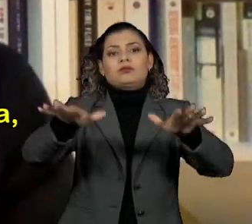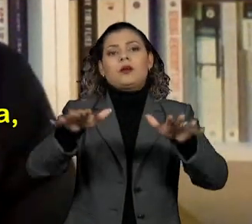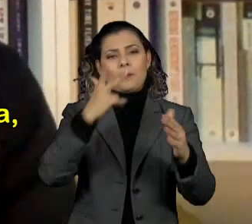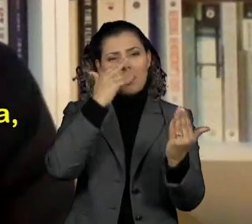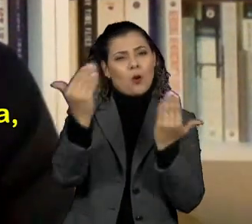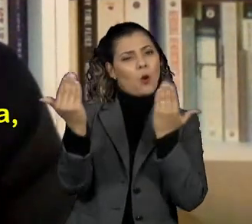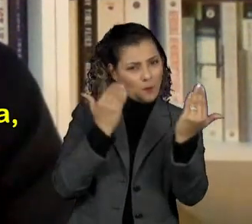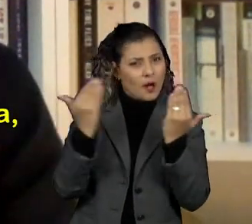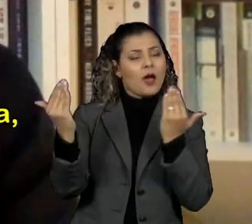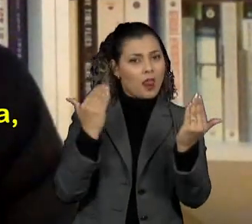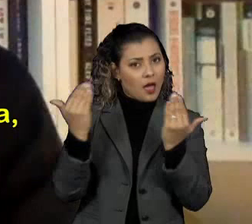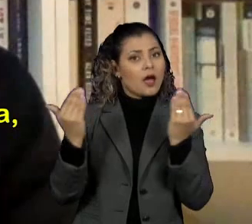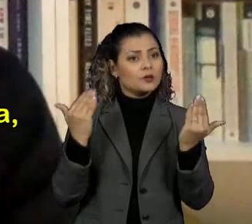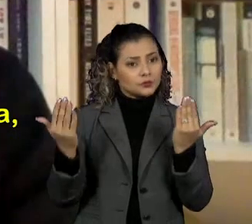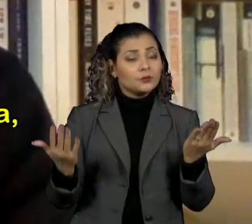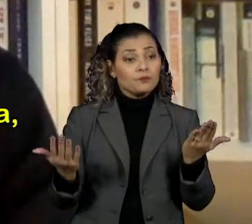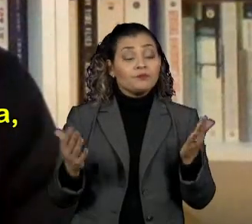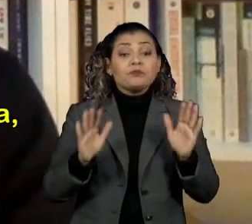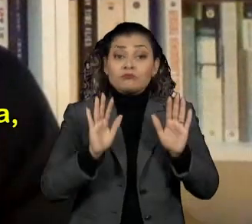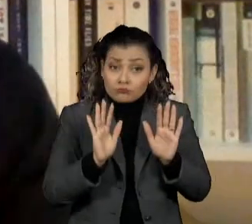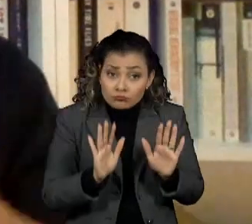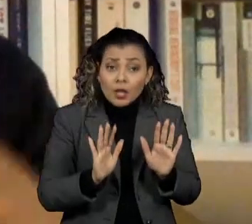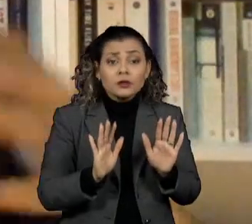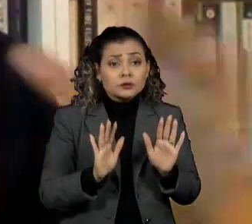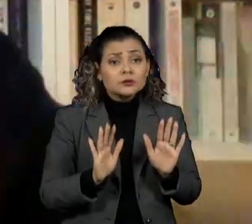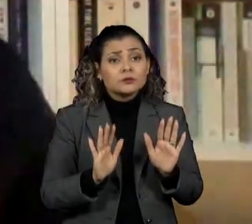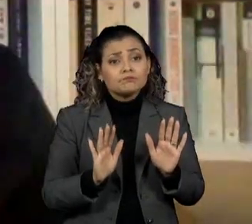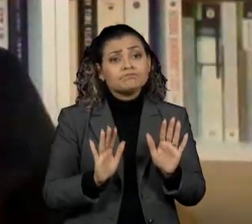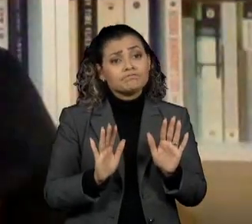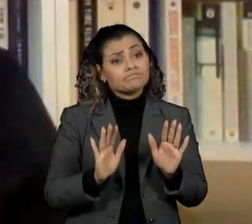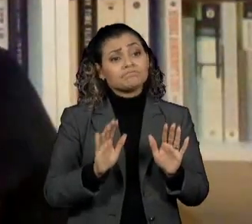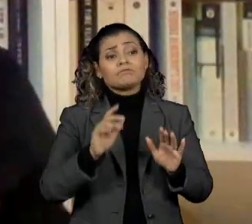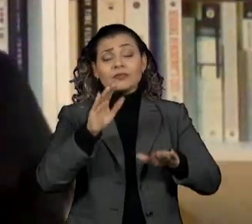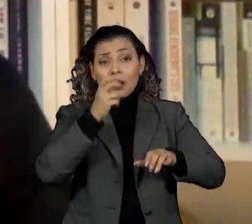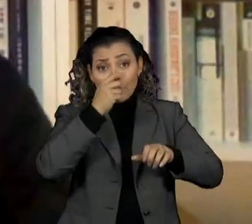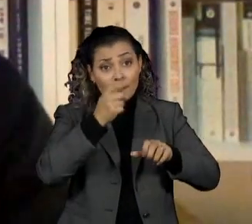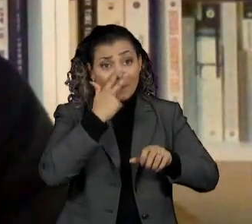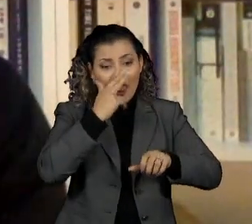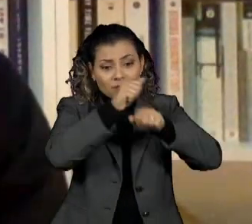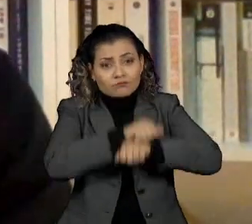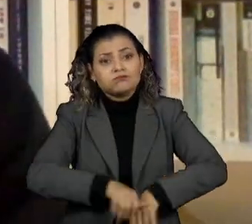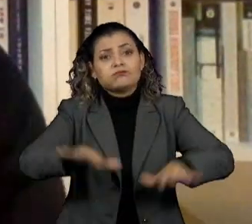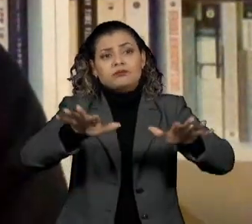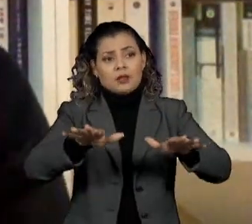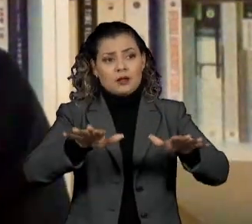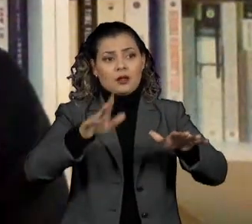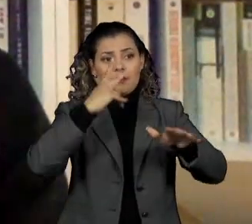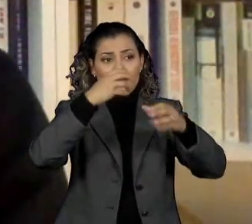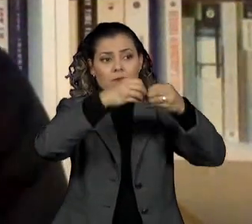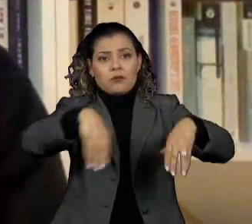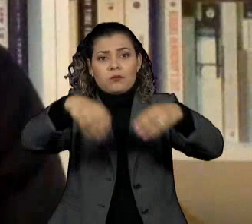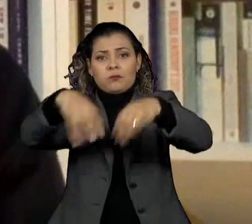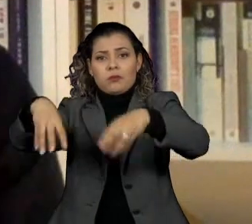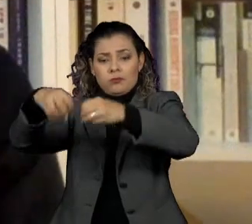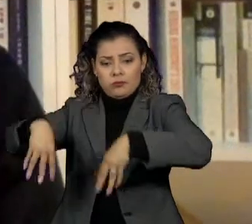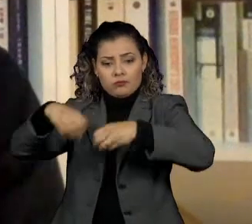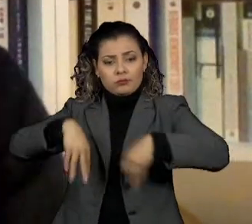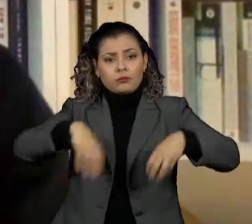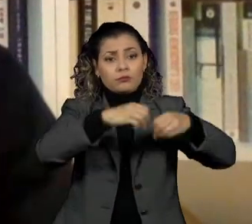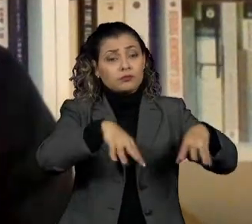gun and the gun, instead of shooting the right target, shoots all sorts of targets around it and makes a big mess.